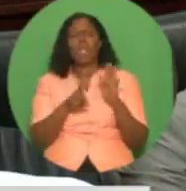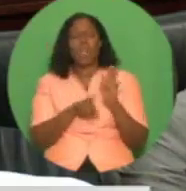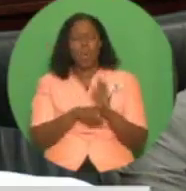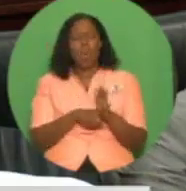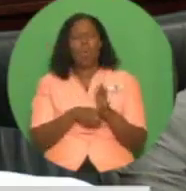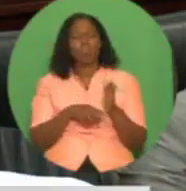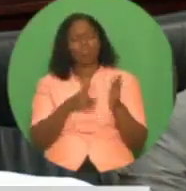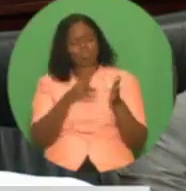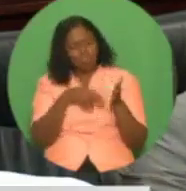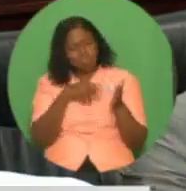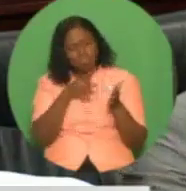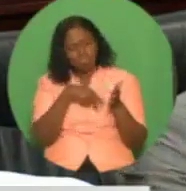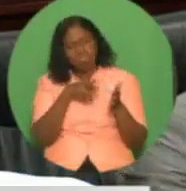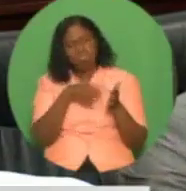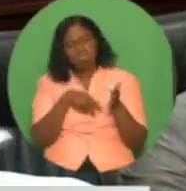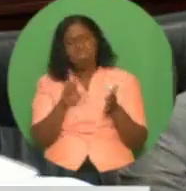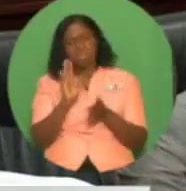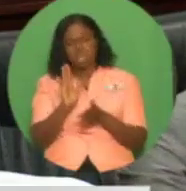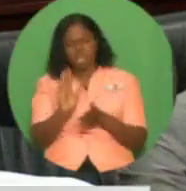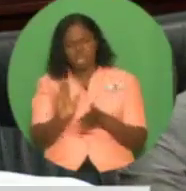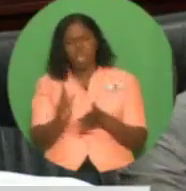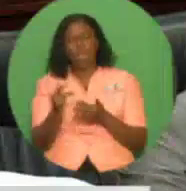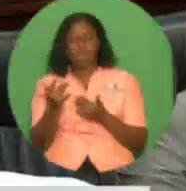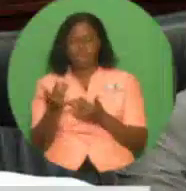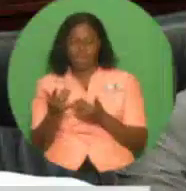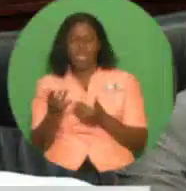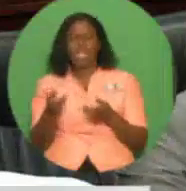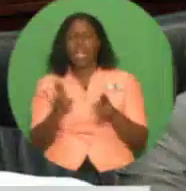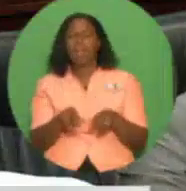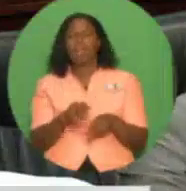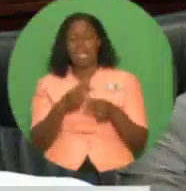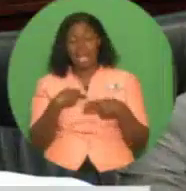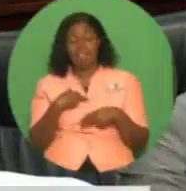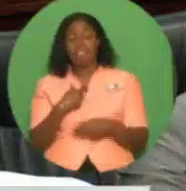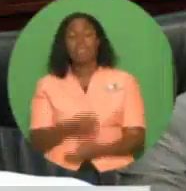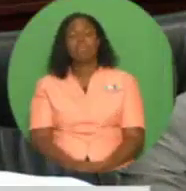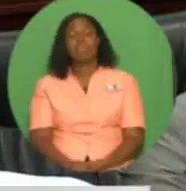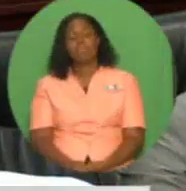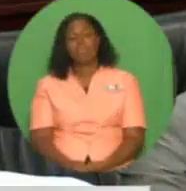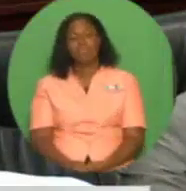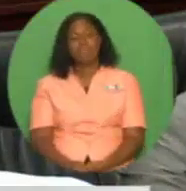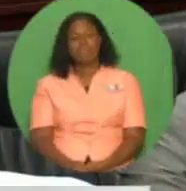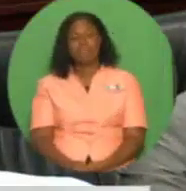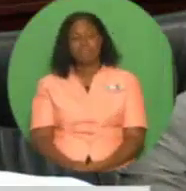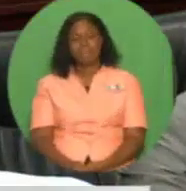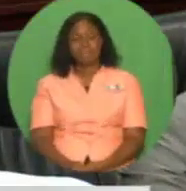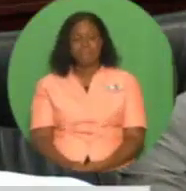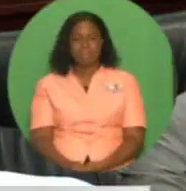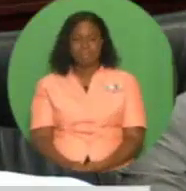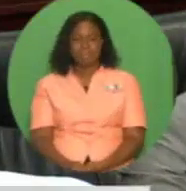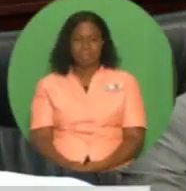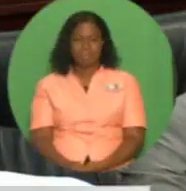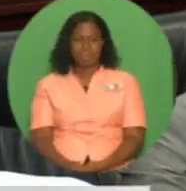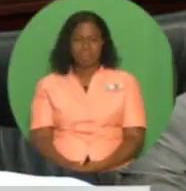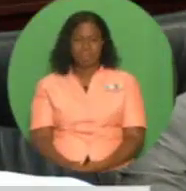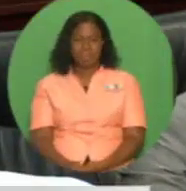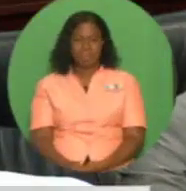greater predictability in developmental planning for Tobago. We also intend, in consultation